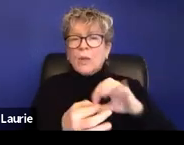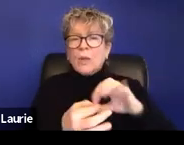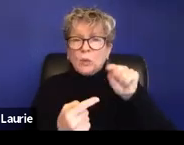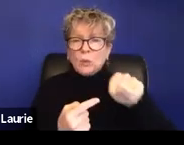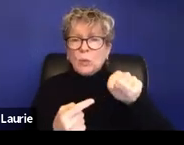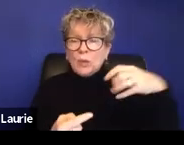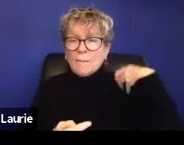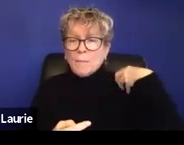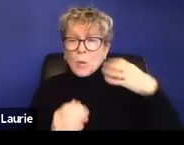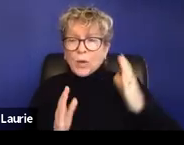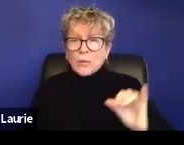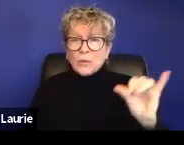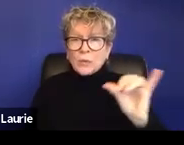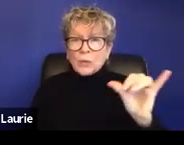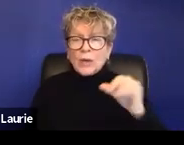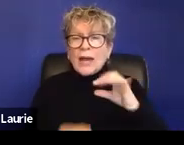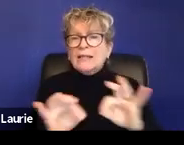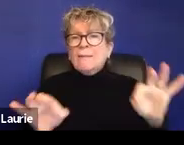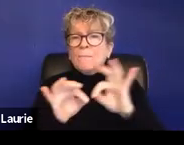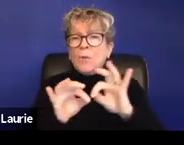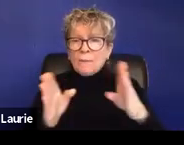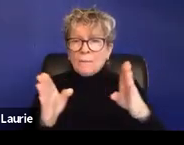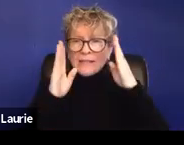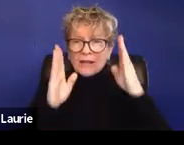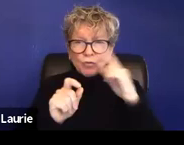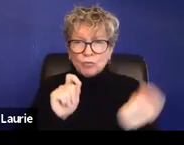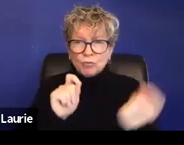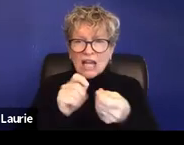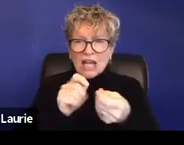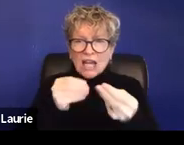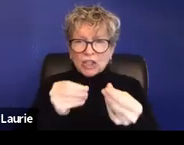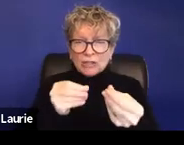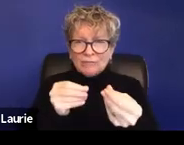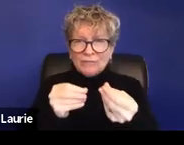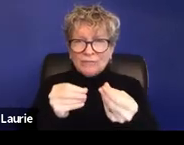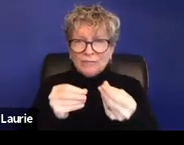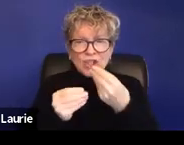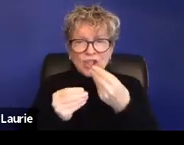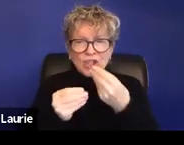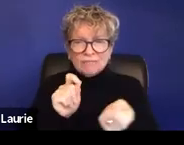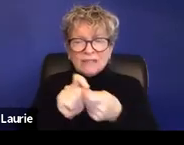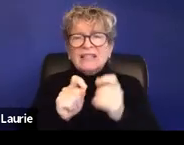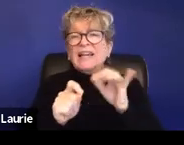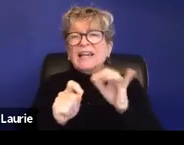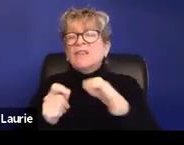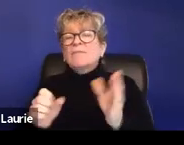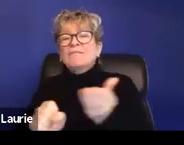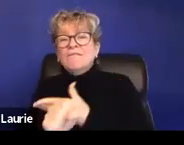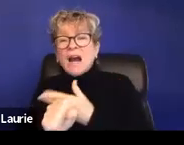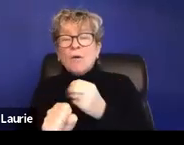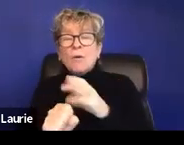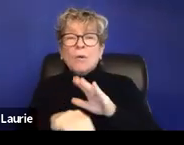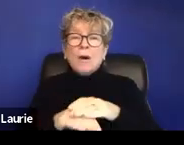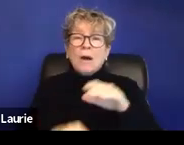attention to retaliation. If a survivor has been terminated, if they've been fired, if they've been put on leave,